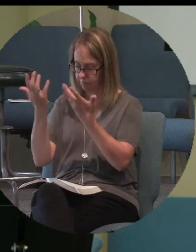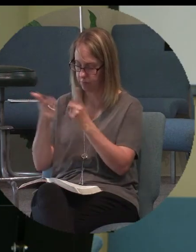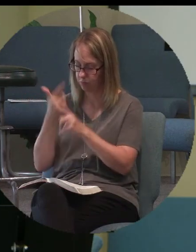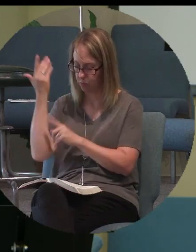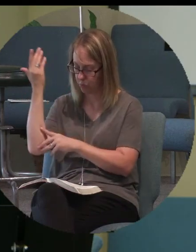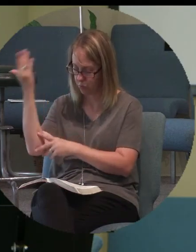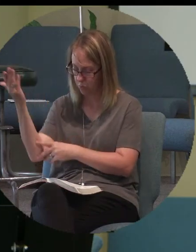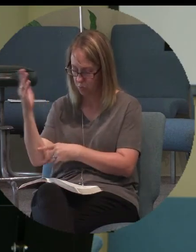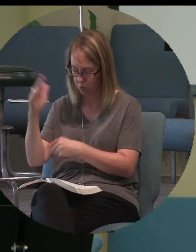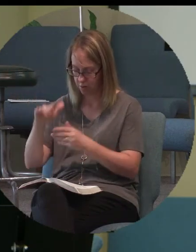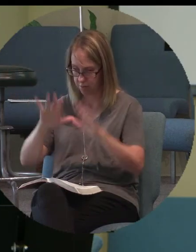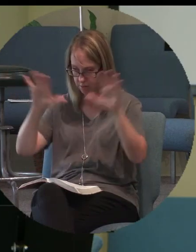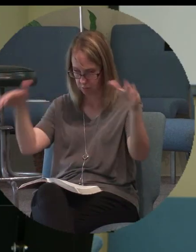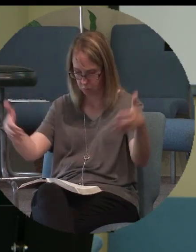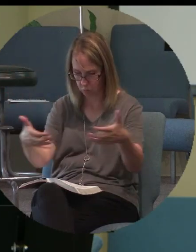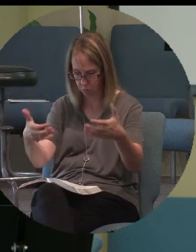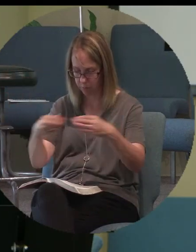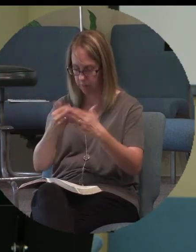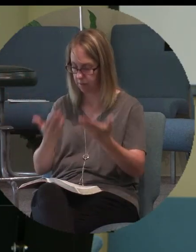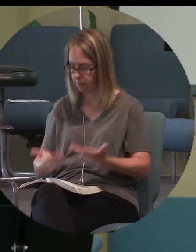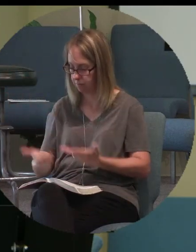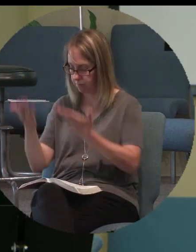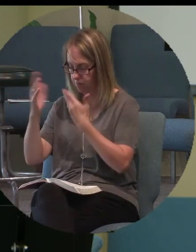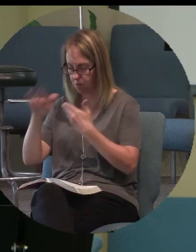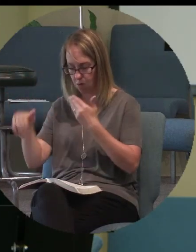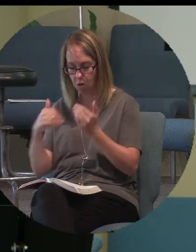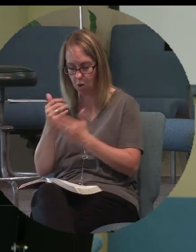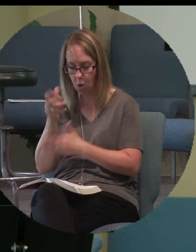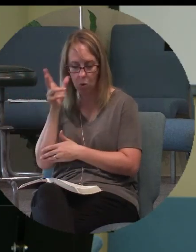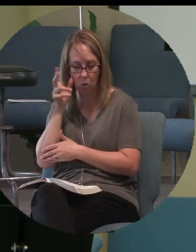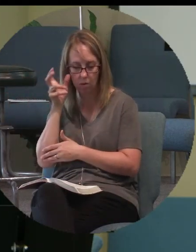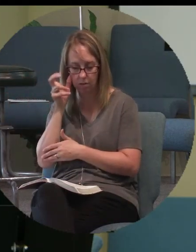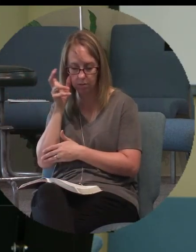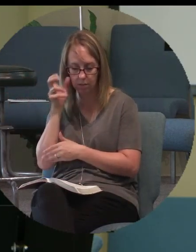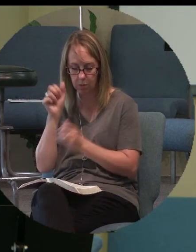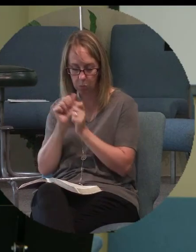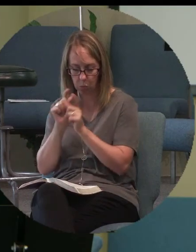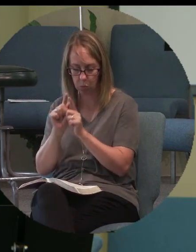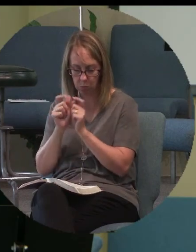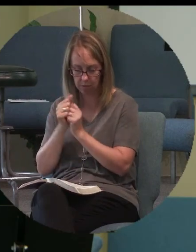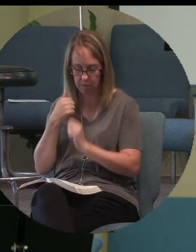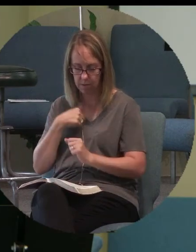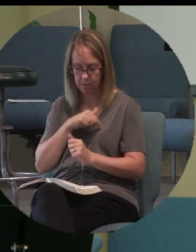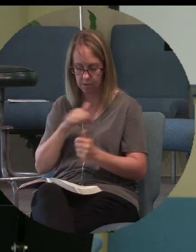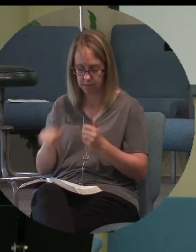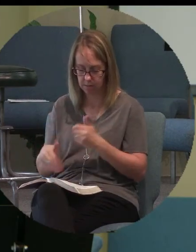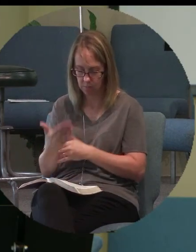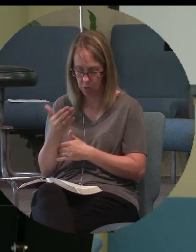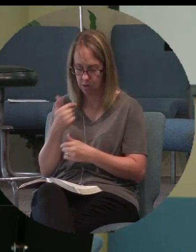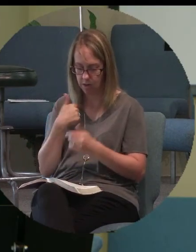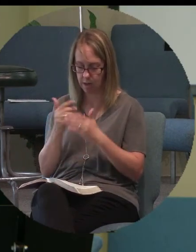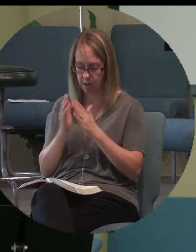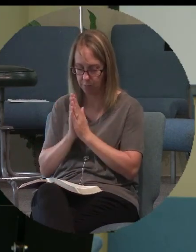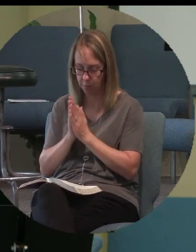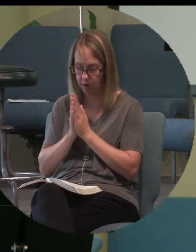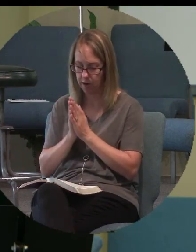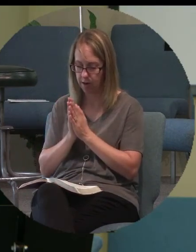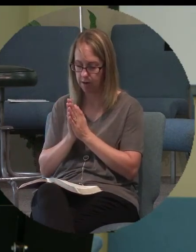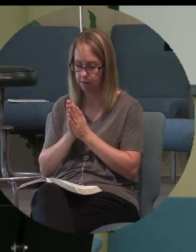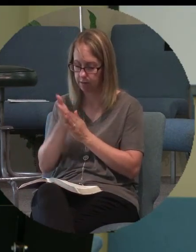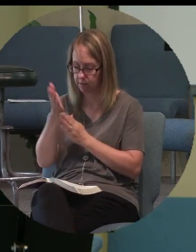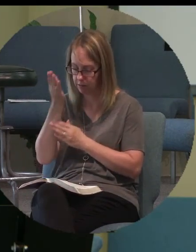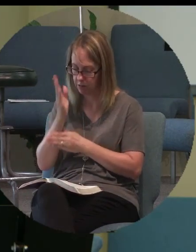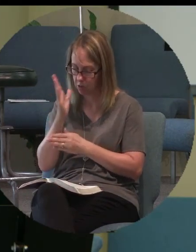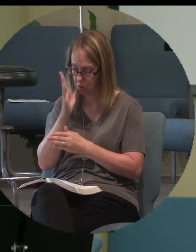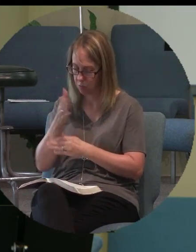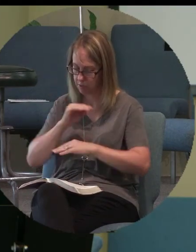this body in your hands. All those that are listening that have been with us this morning, God, I pray, God, that you